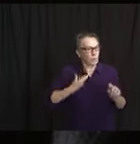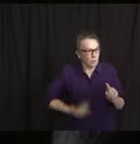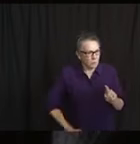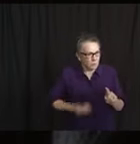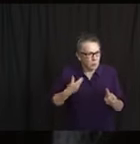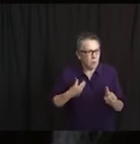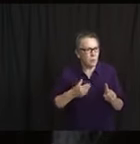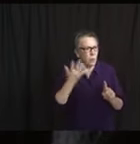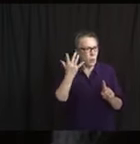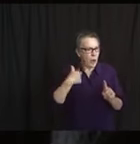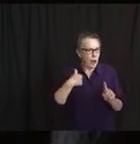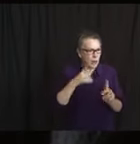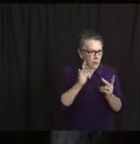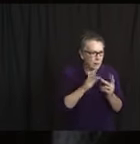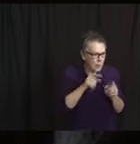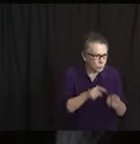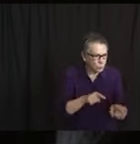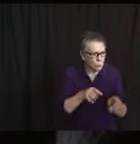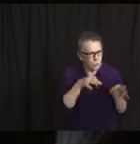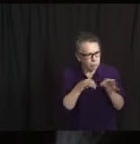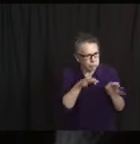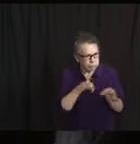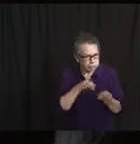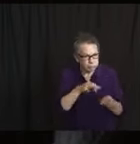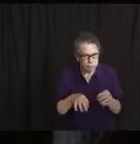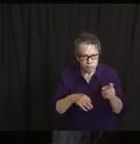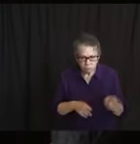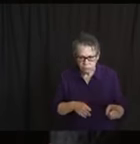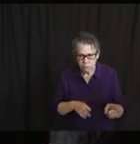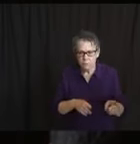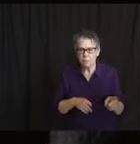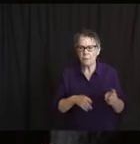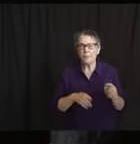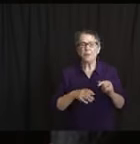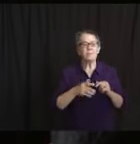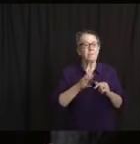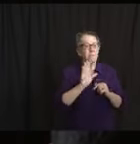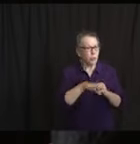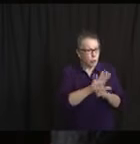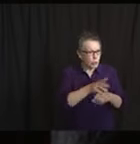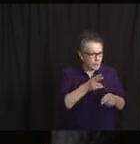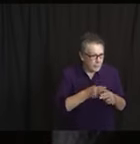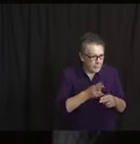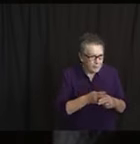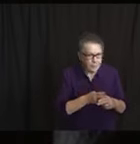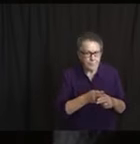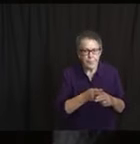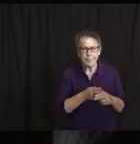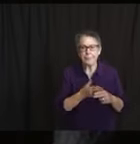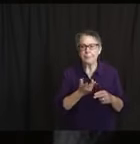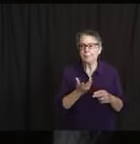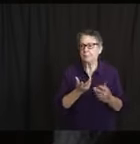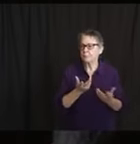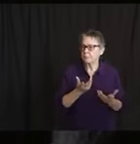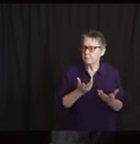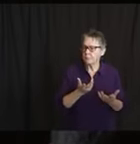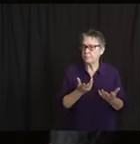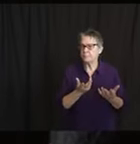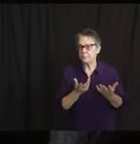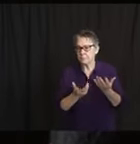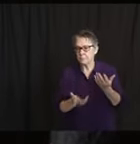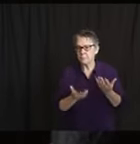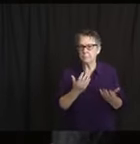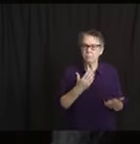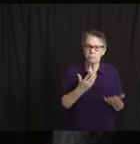you know, is this, you so-and-so individual. You might have come into contact with an individual who was a